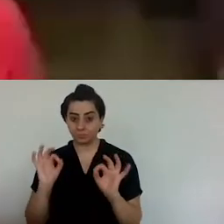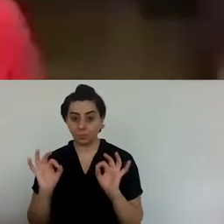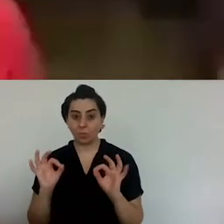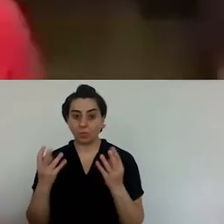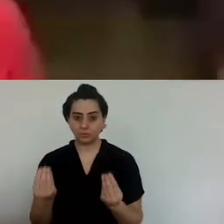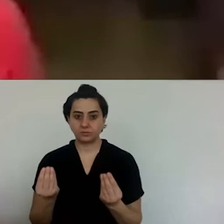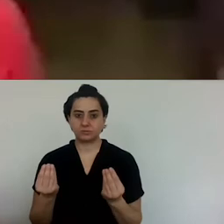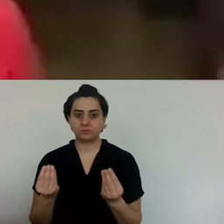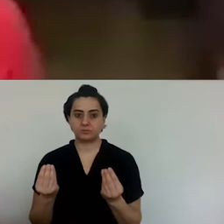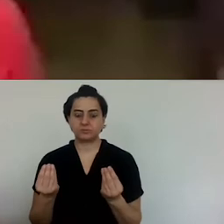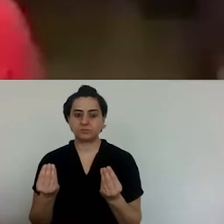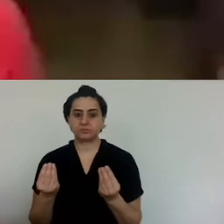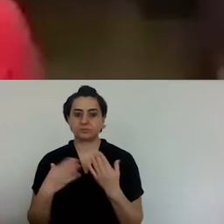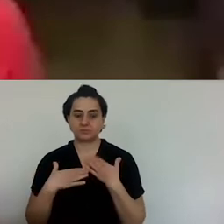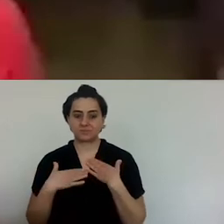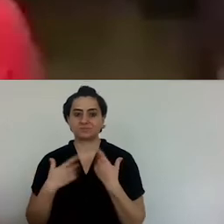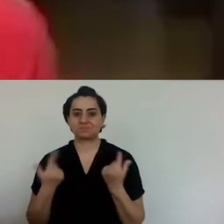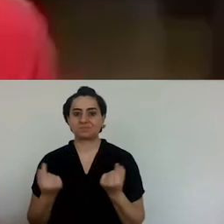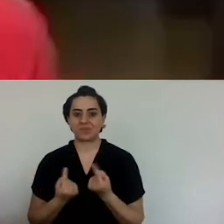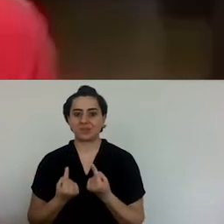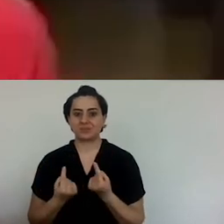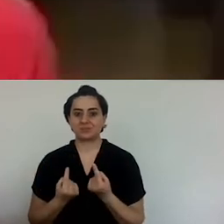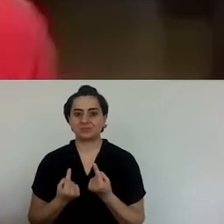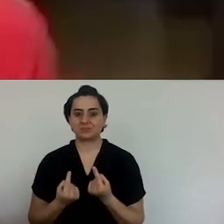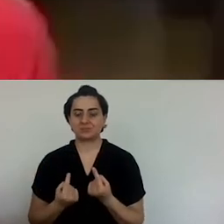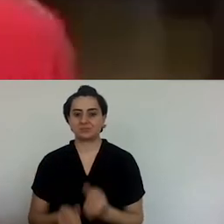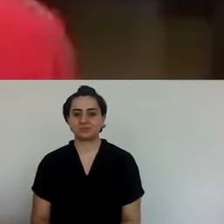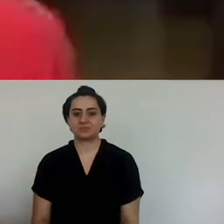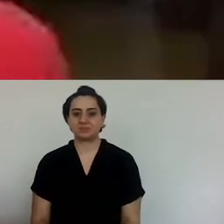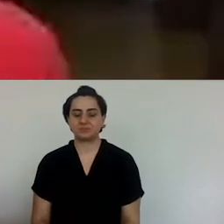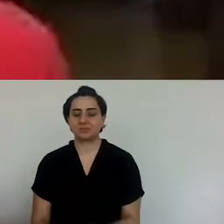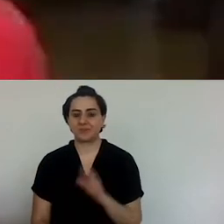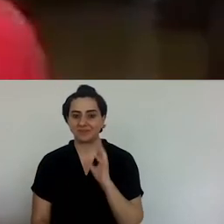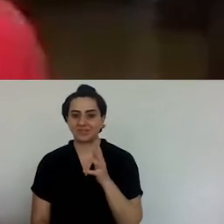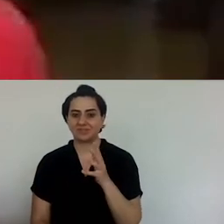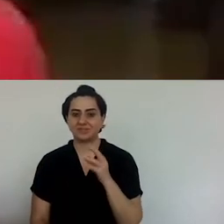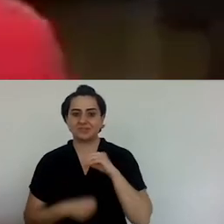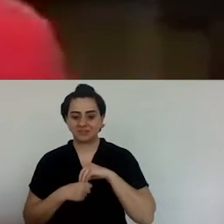had come from Çorlu as well, but they met in Istanbul.